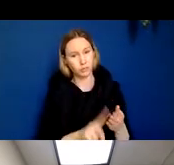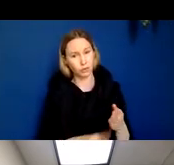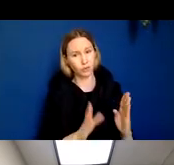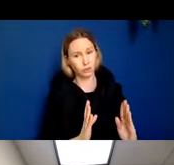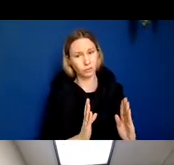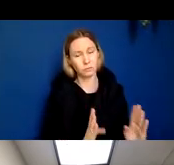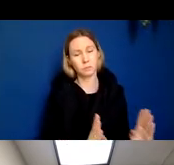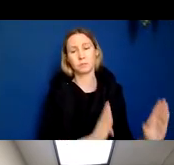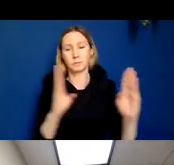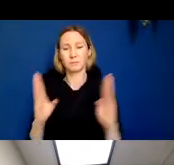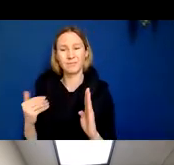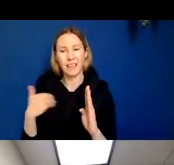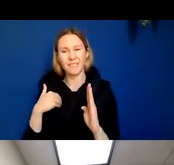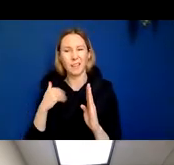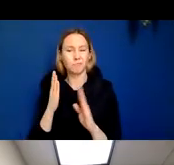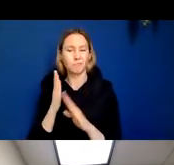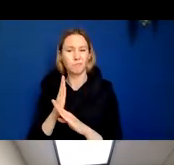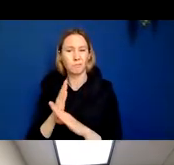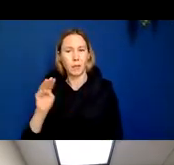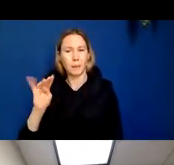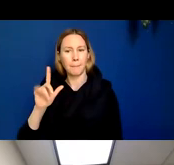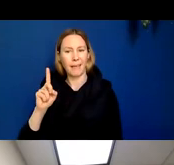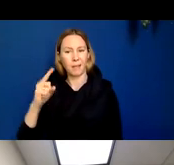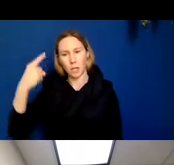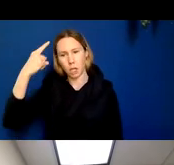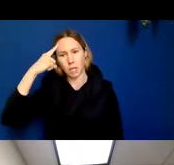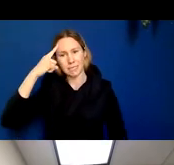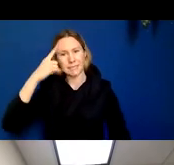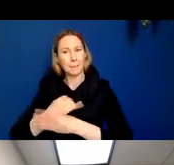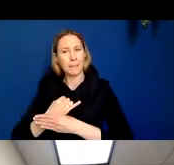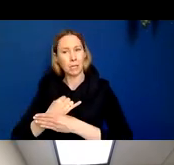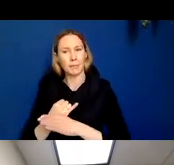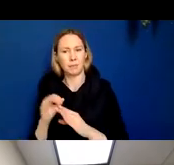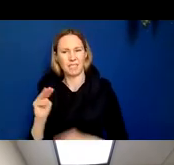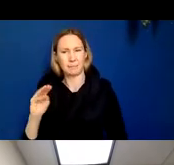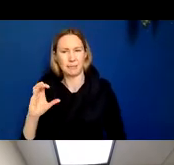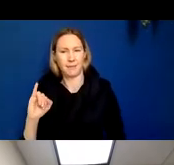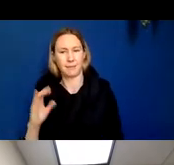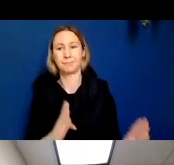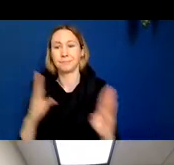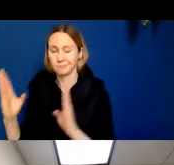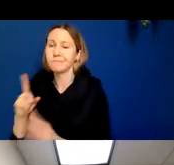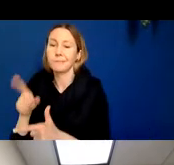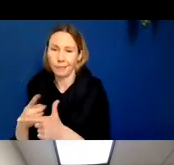move on to a mild cognitive impairment phase and then progress to a more advanced stage of dementia.